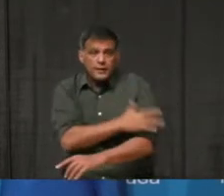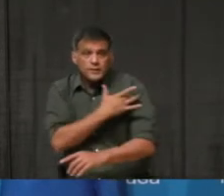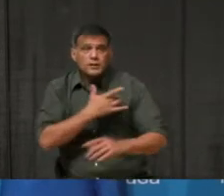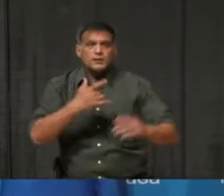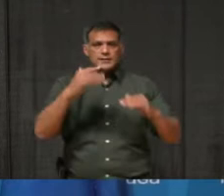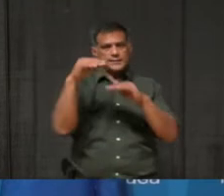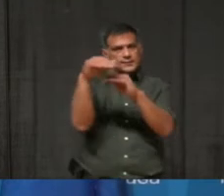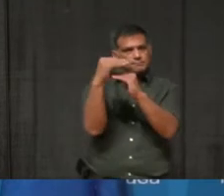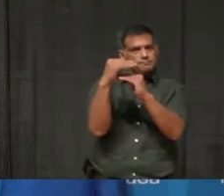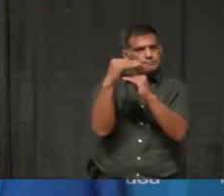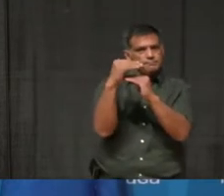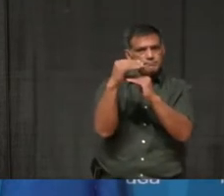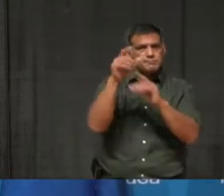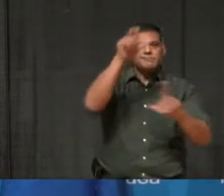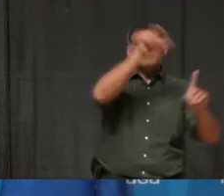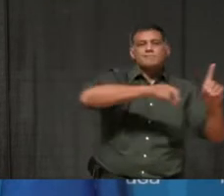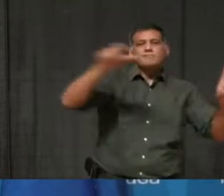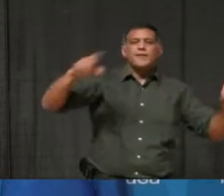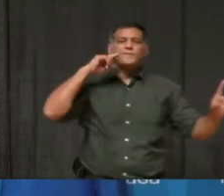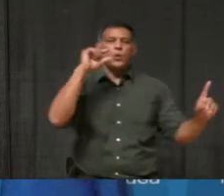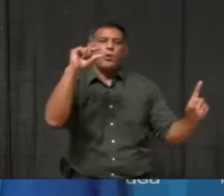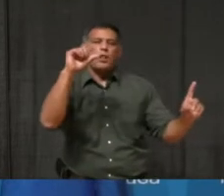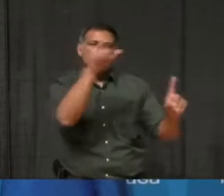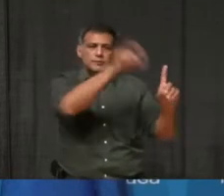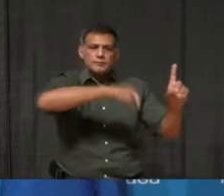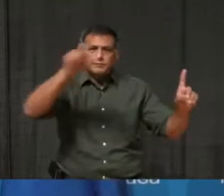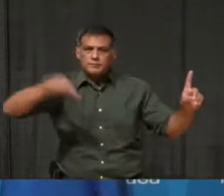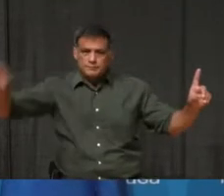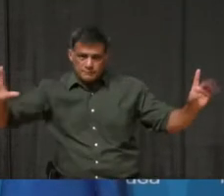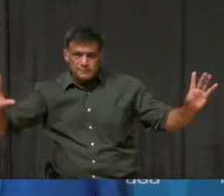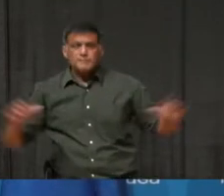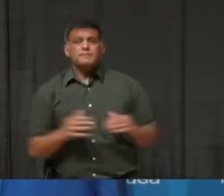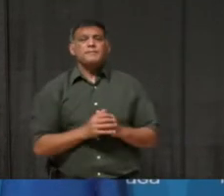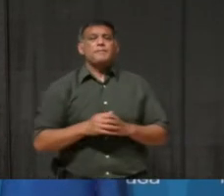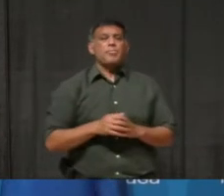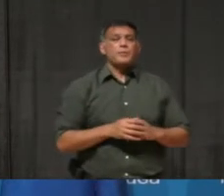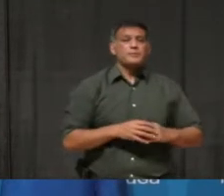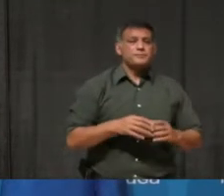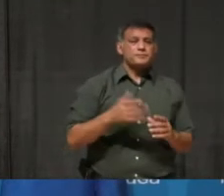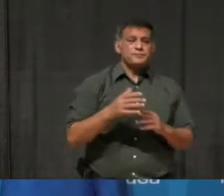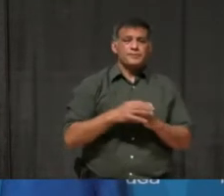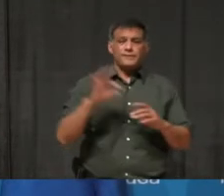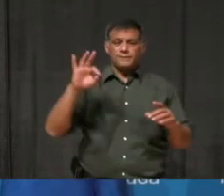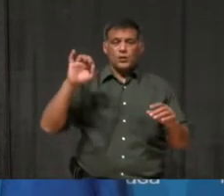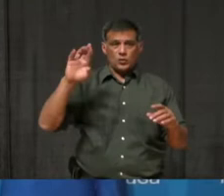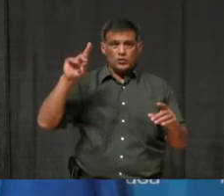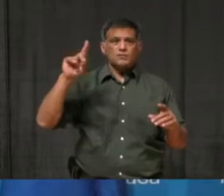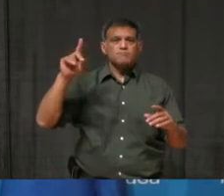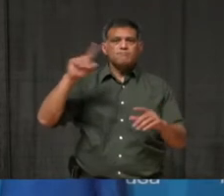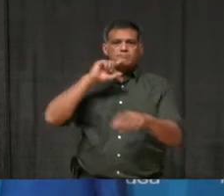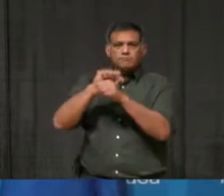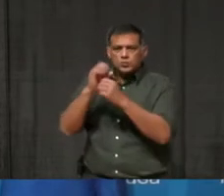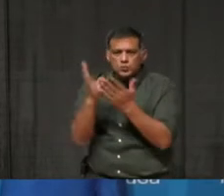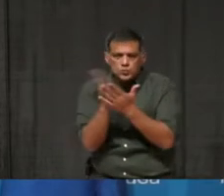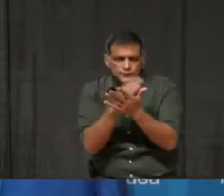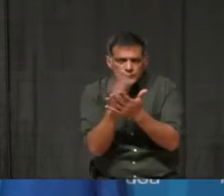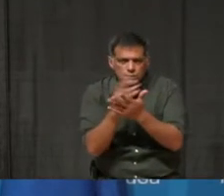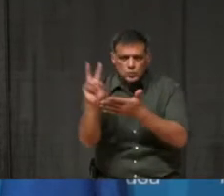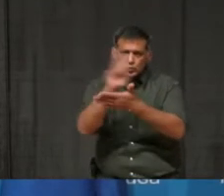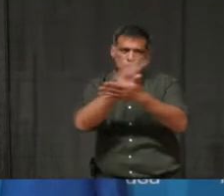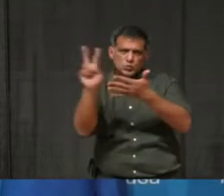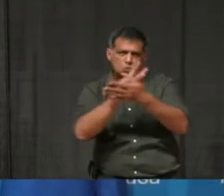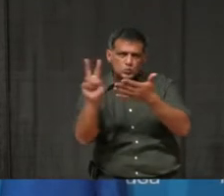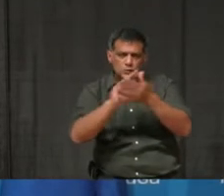measures. The Premier has given me his word that he will be reviewing our case numbers every two weeks to determine the path